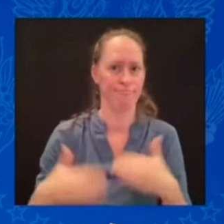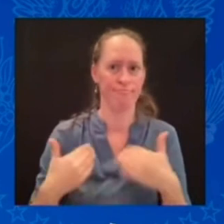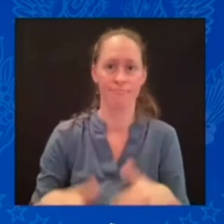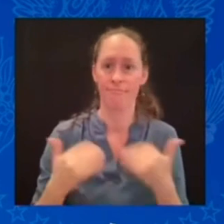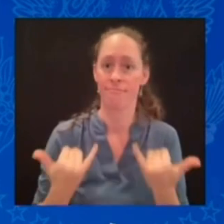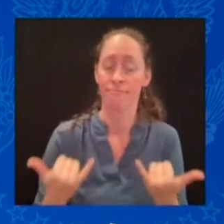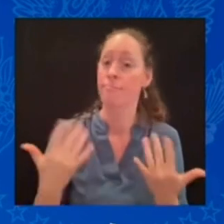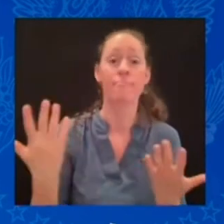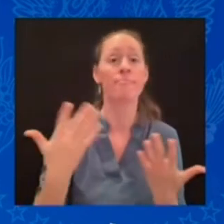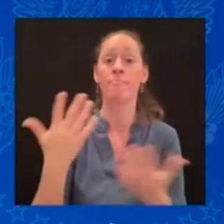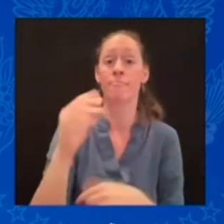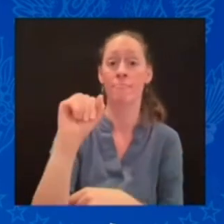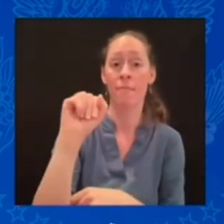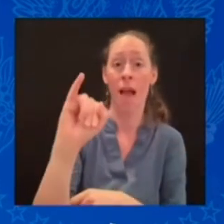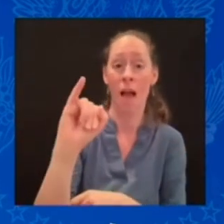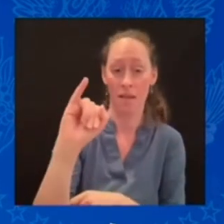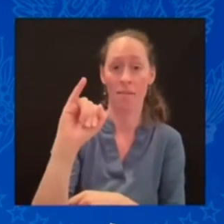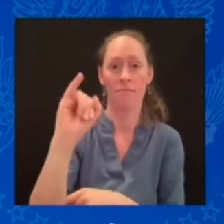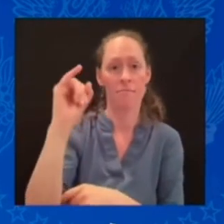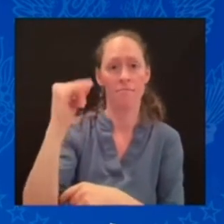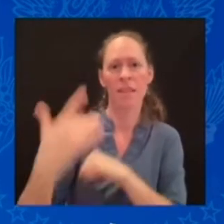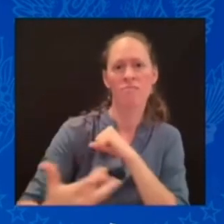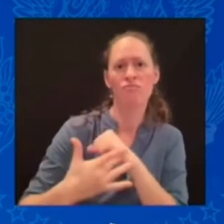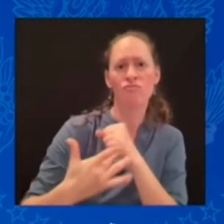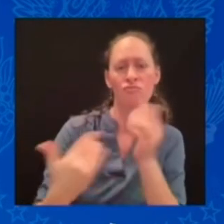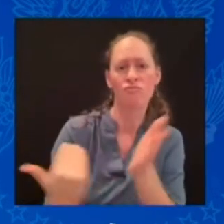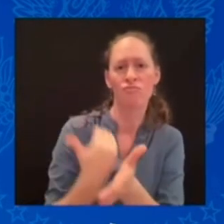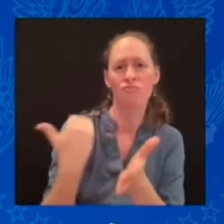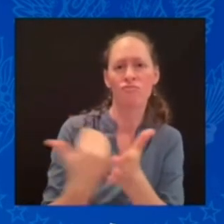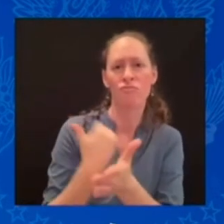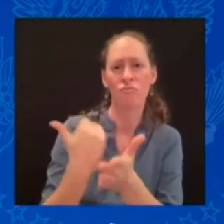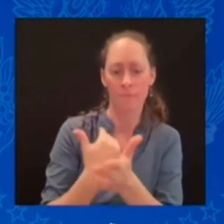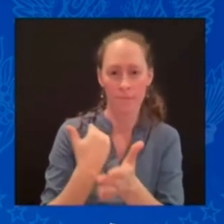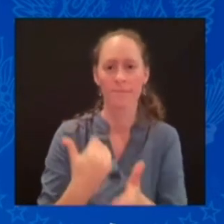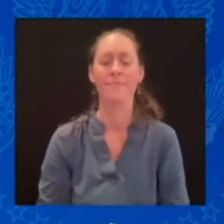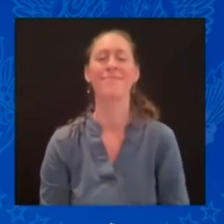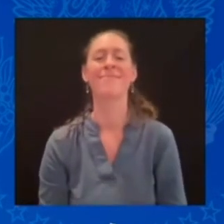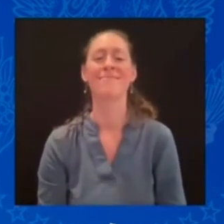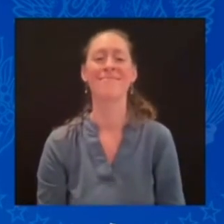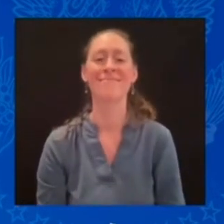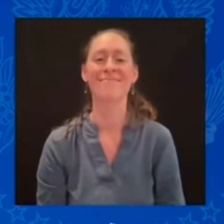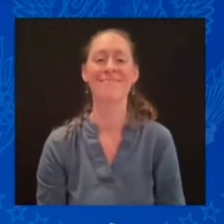sky technology. All that is